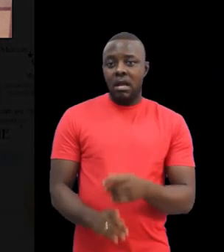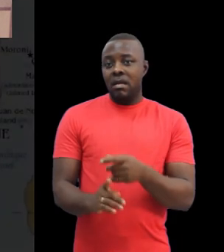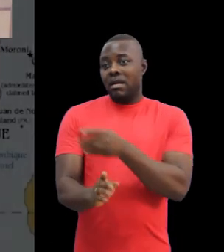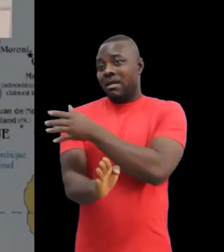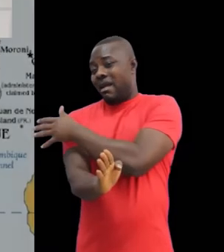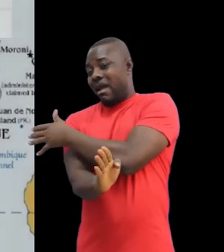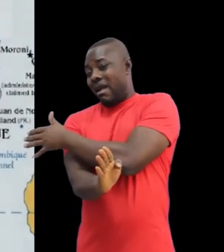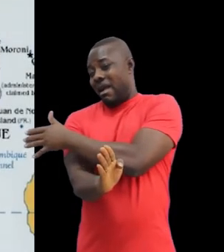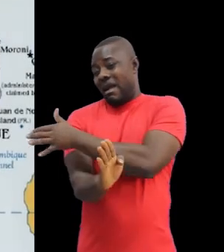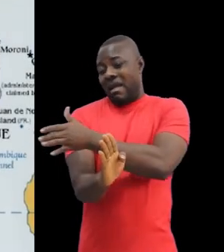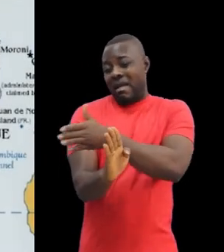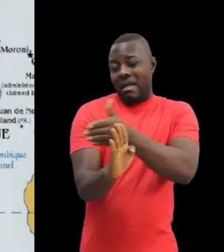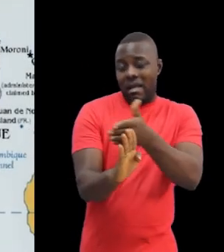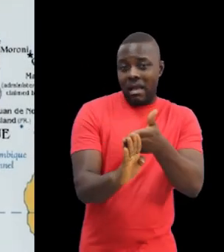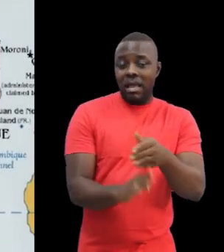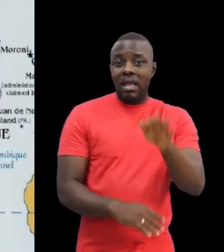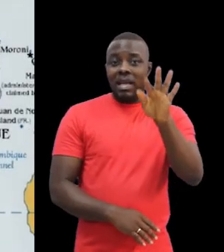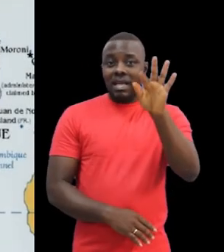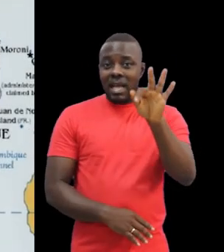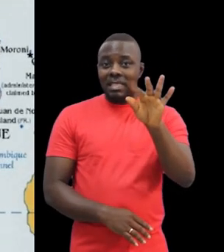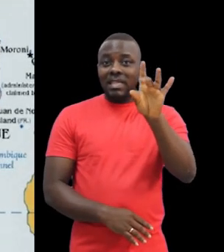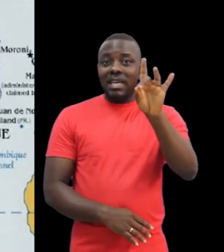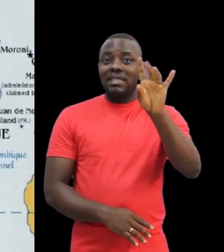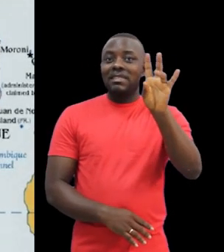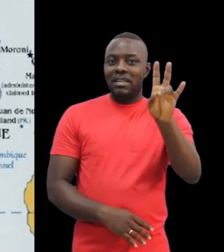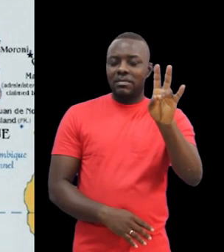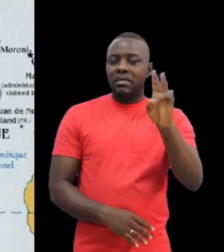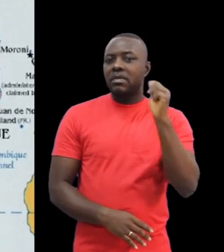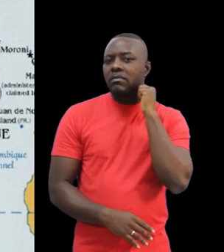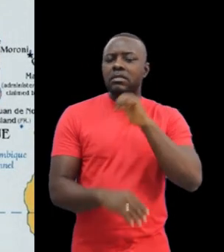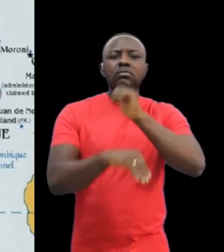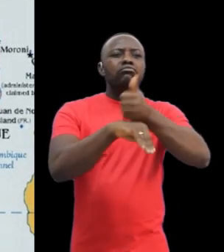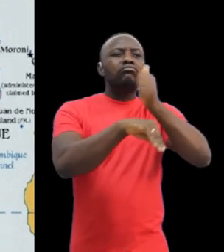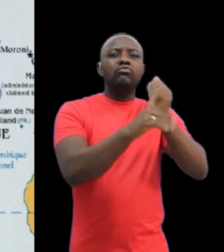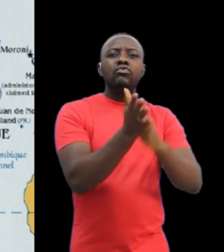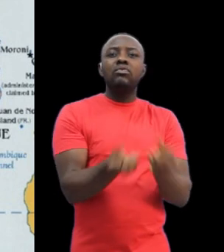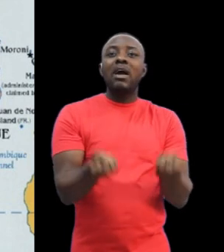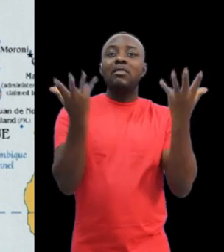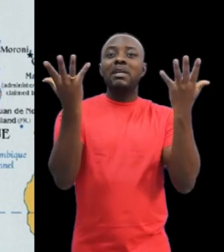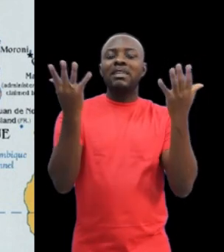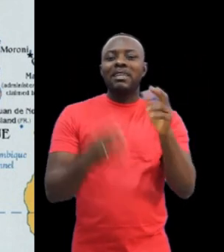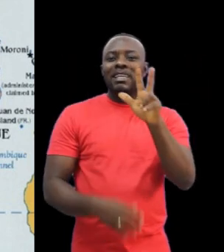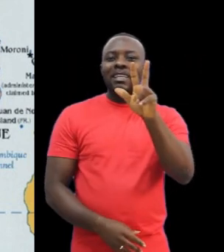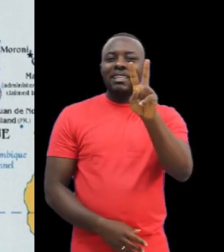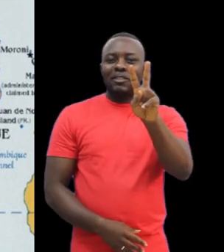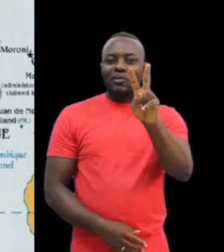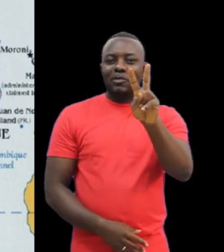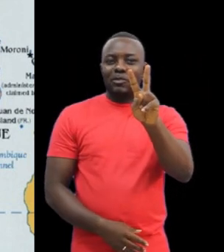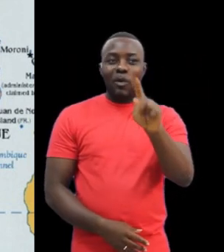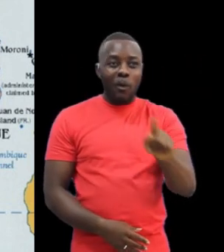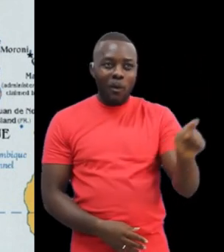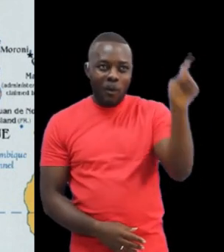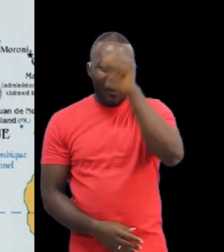By 1987, Foster had founded 32 of Africans' first school